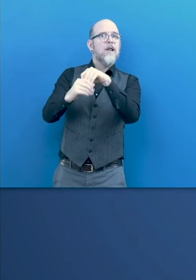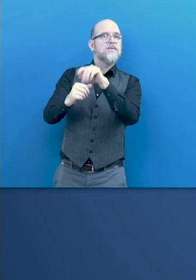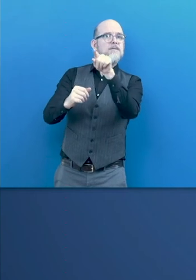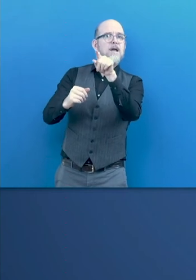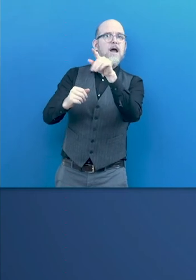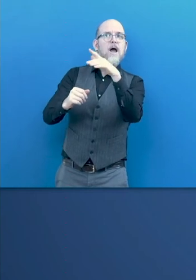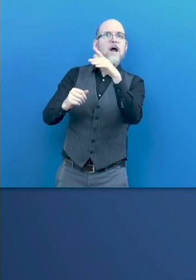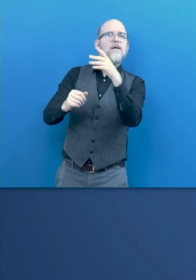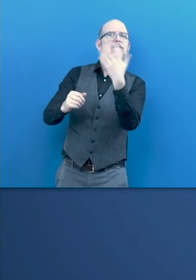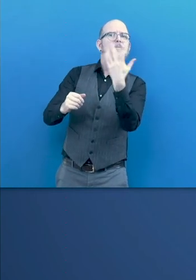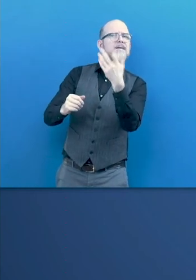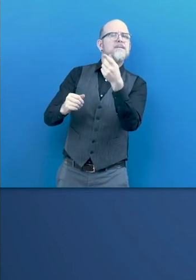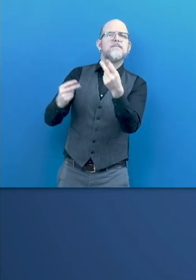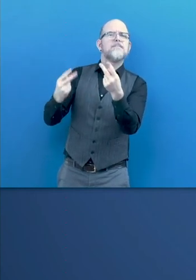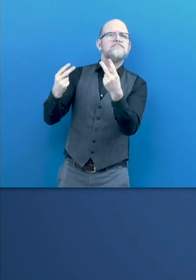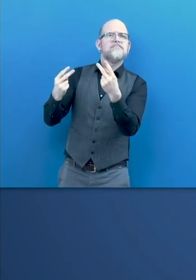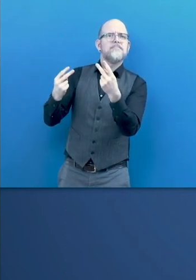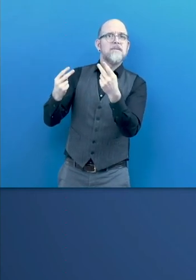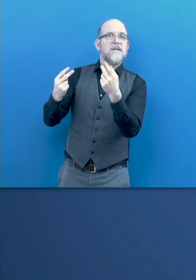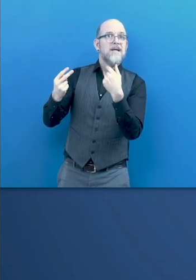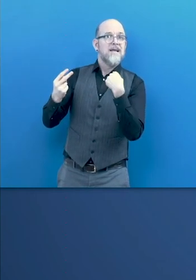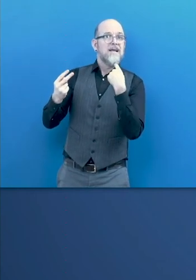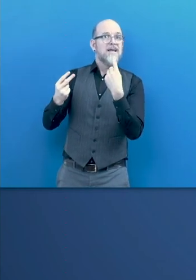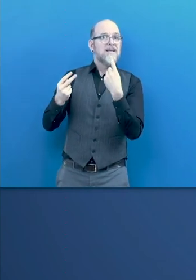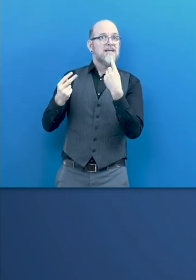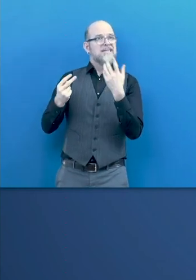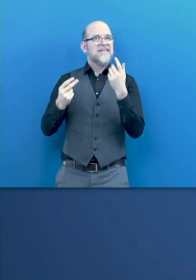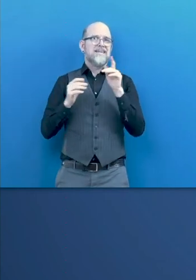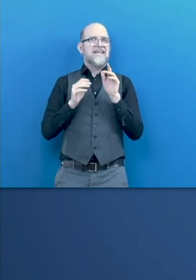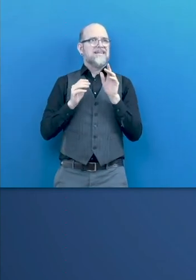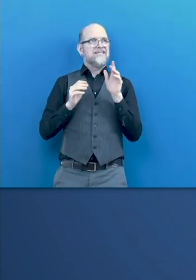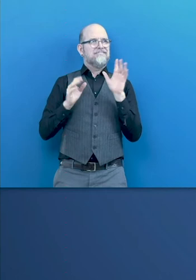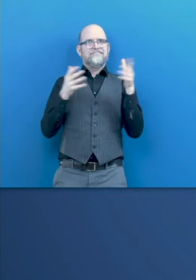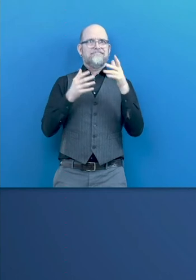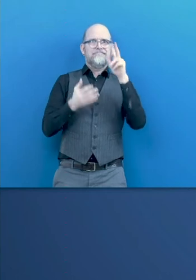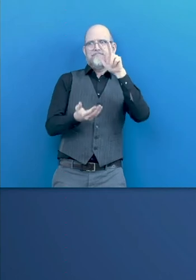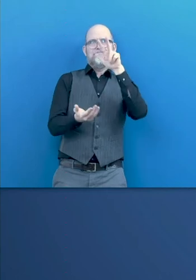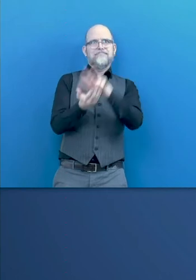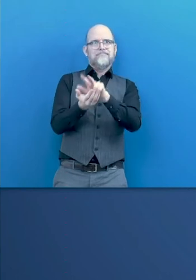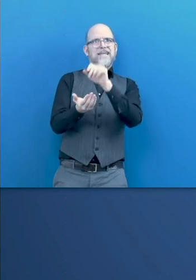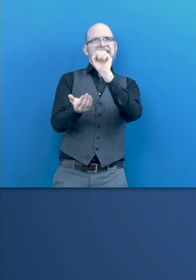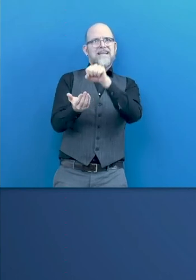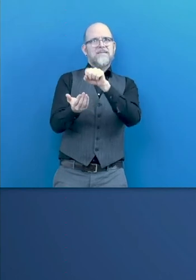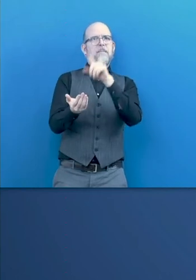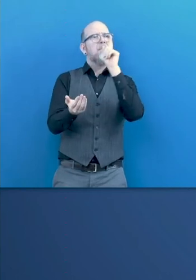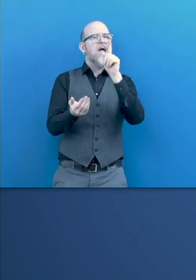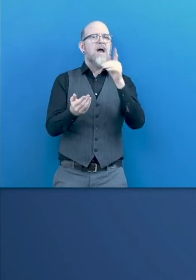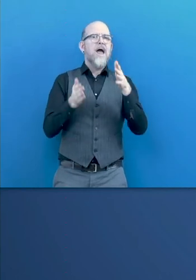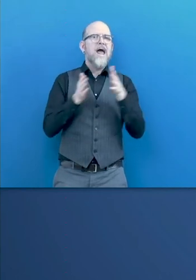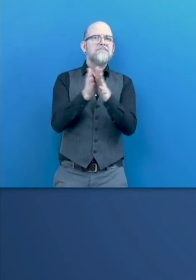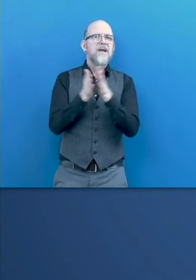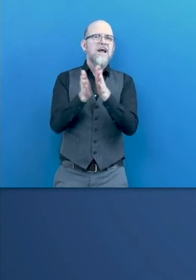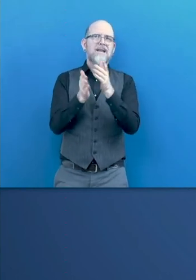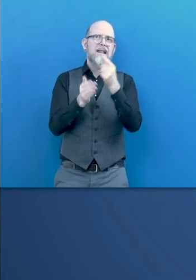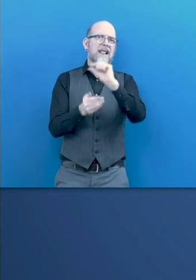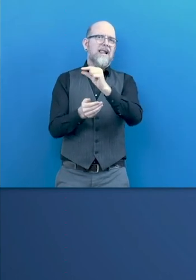Although adopted before the pandemic, the declaration thrust and priorities remain highly relevant to